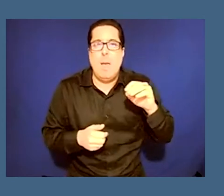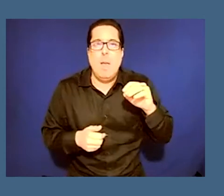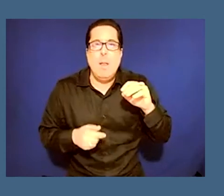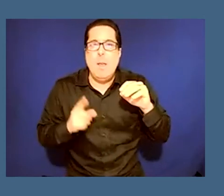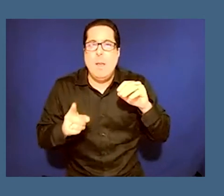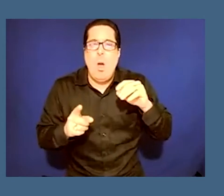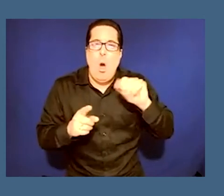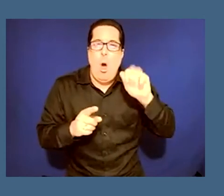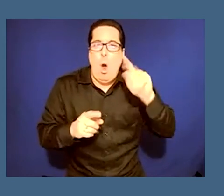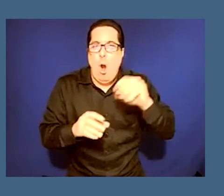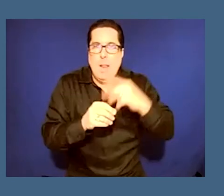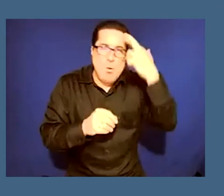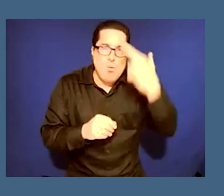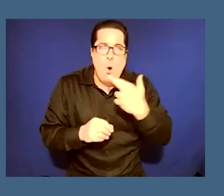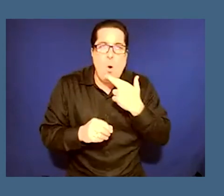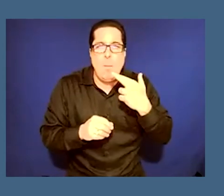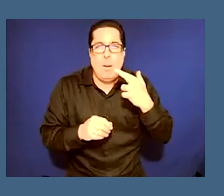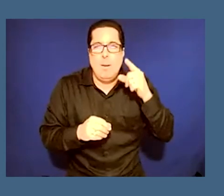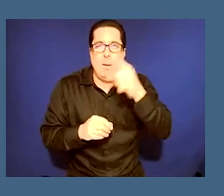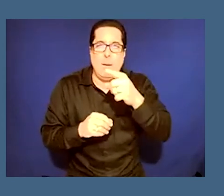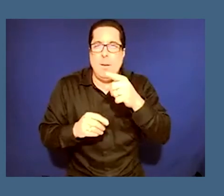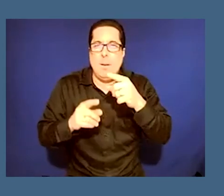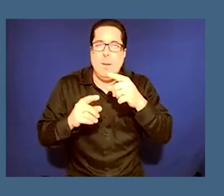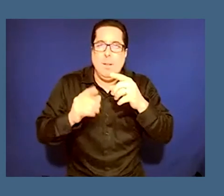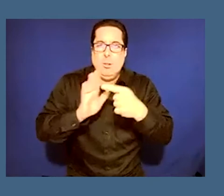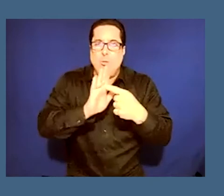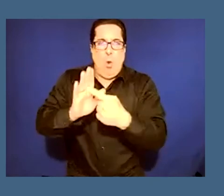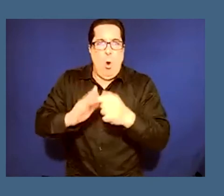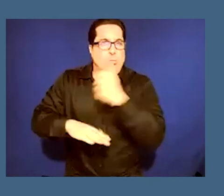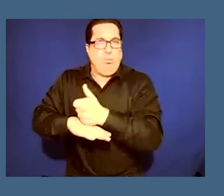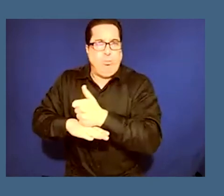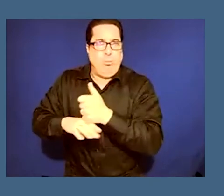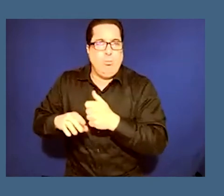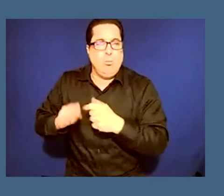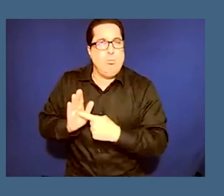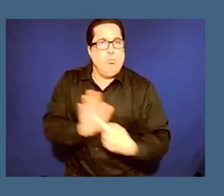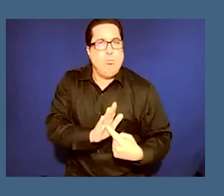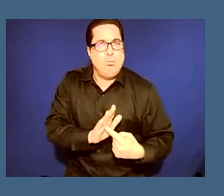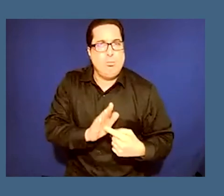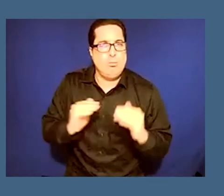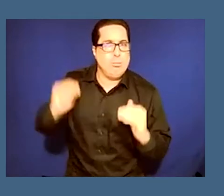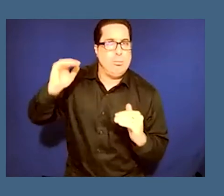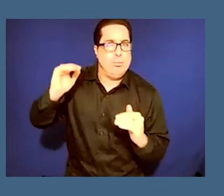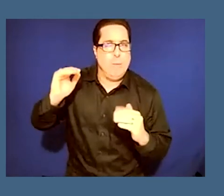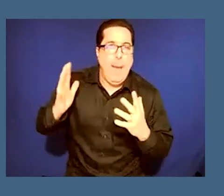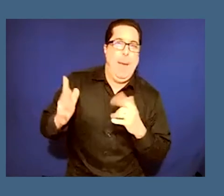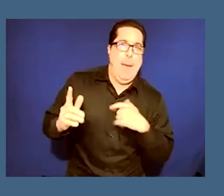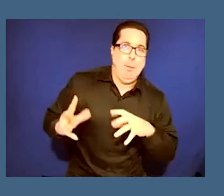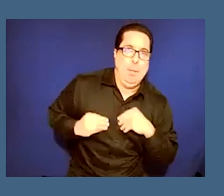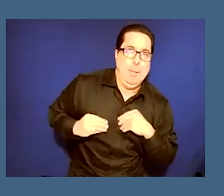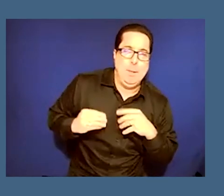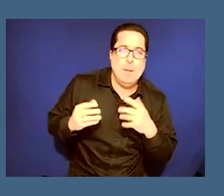monuments was it was a statement and so um setting matters you know and and